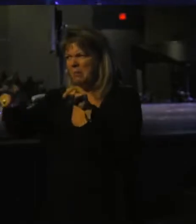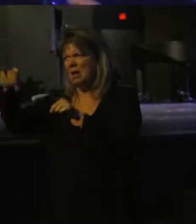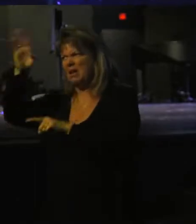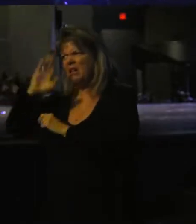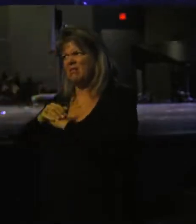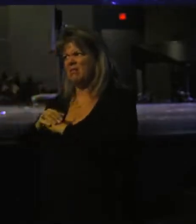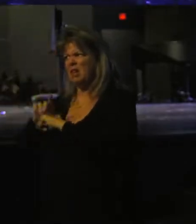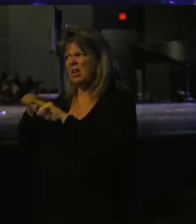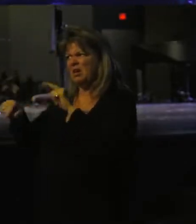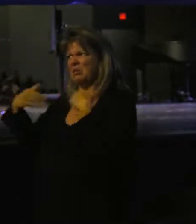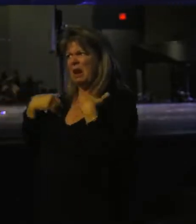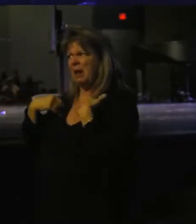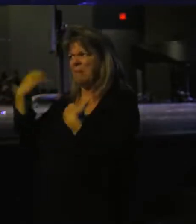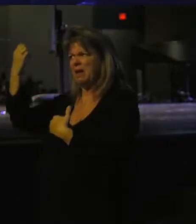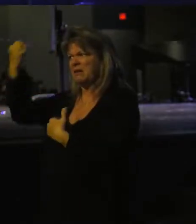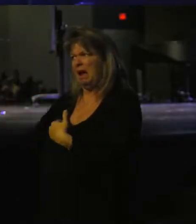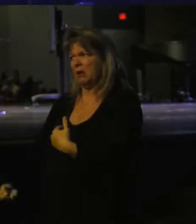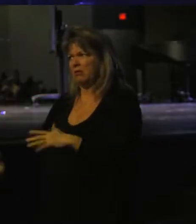you can't have my Saturday.